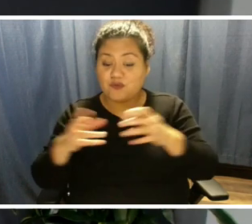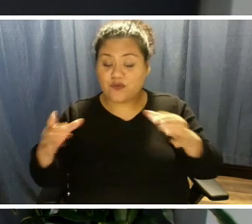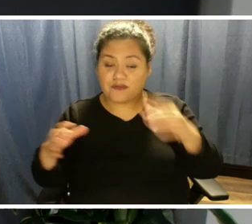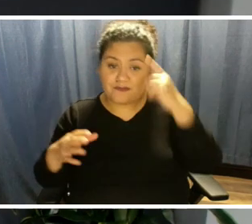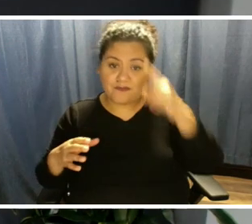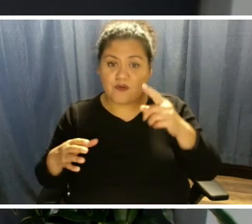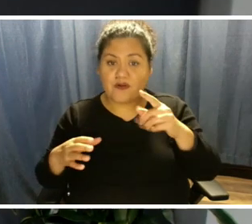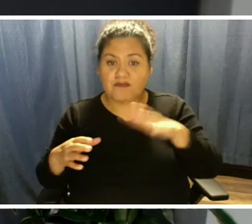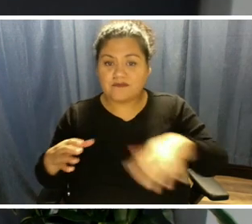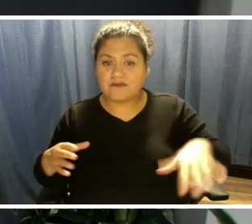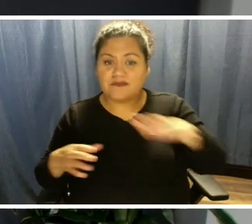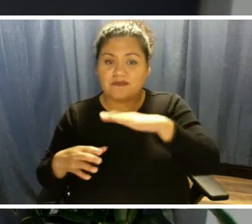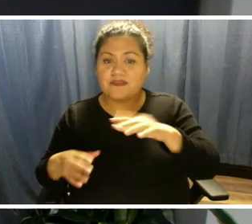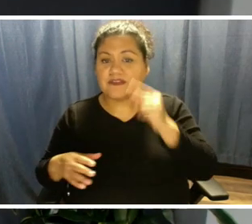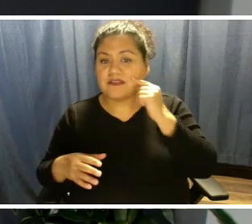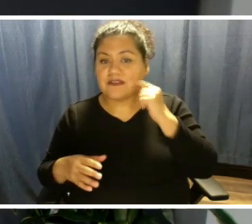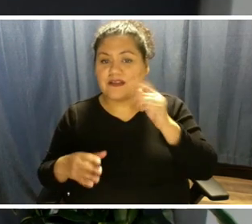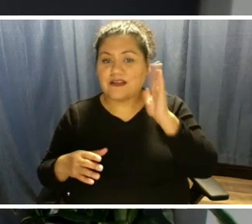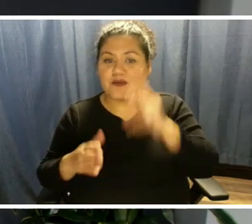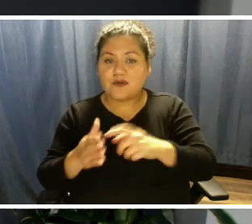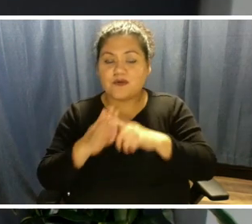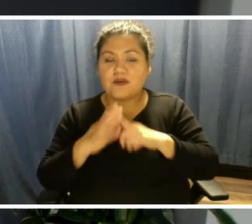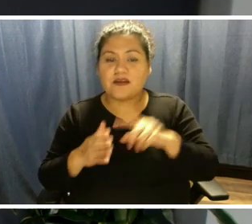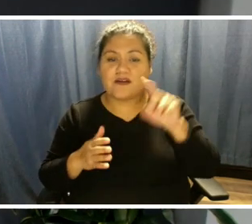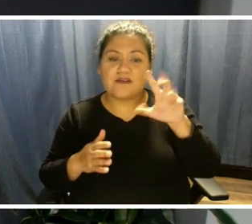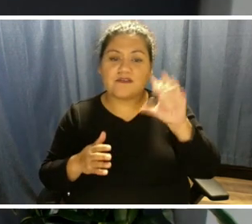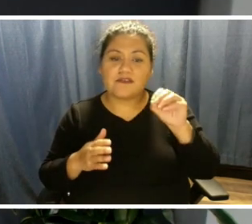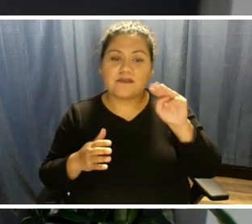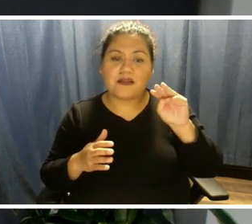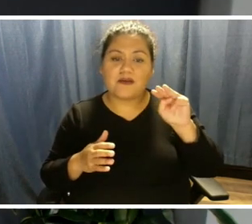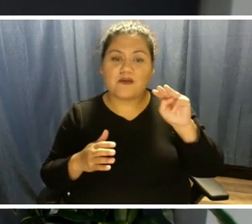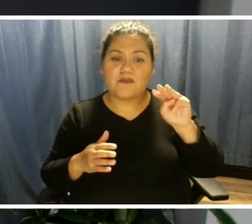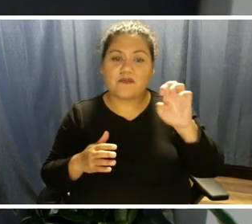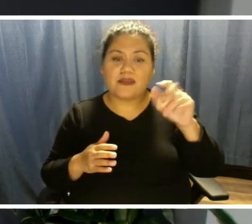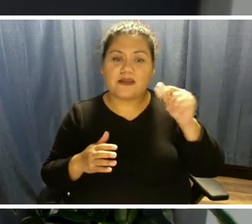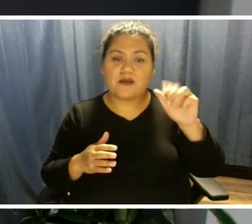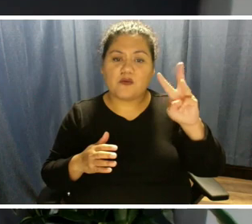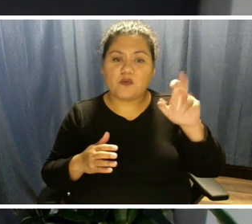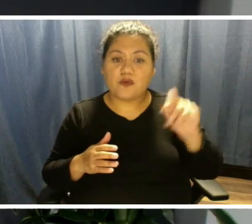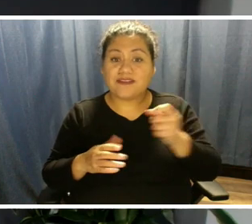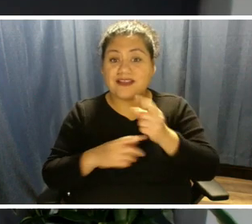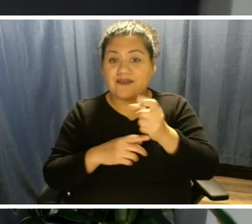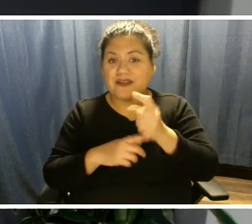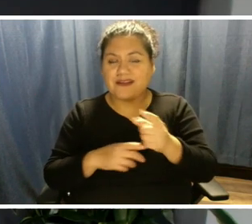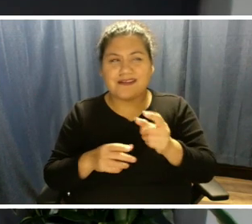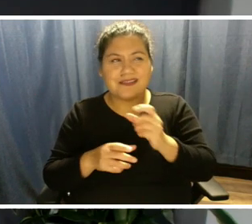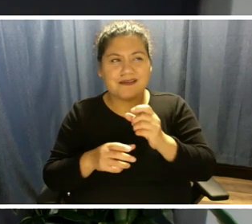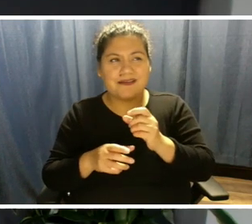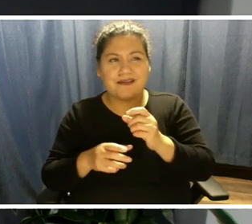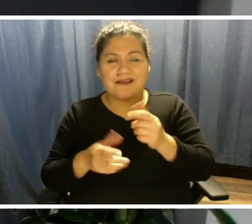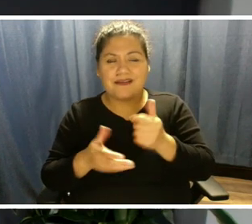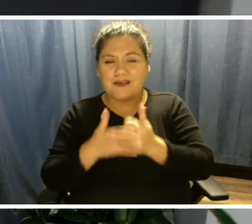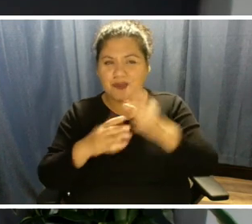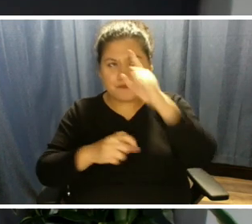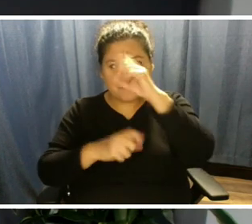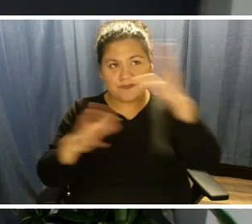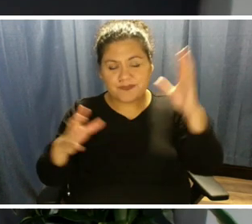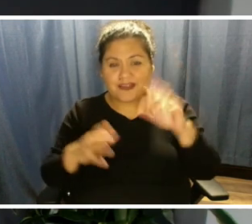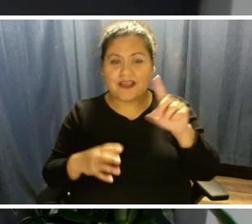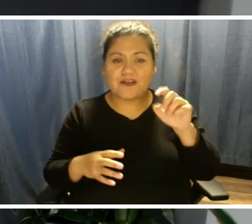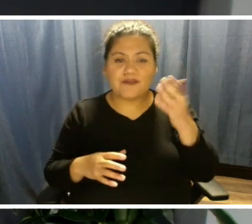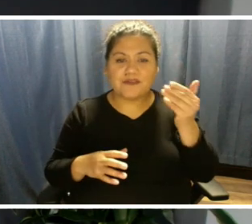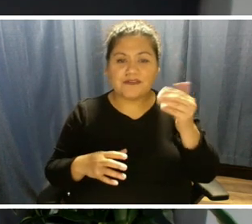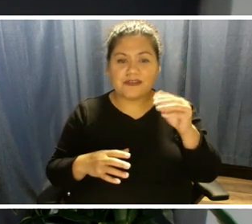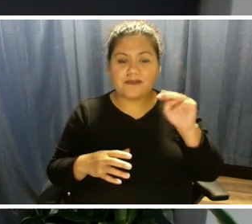which will demand 150 megawatts of additional power every single year. And just to put that into context, 115 megawatts is